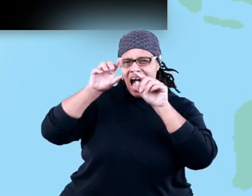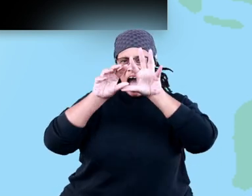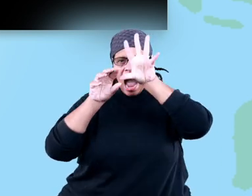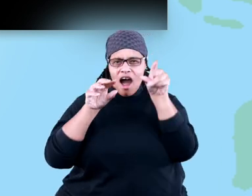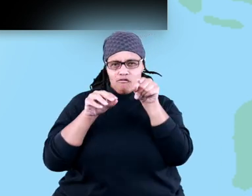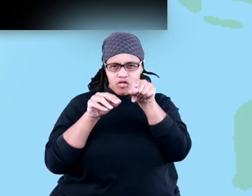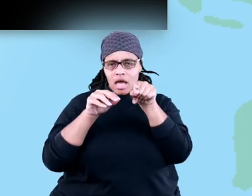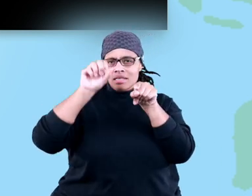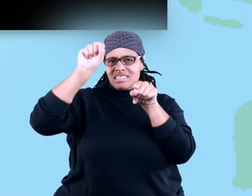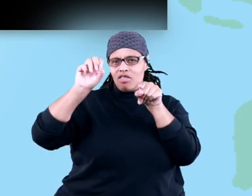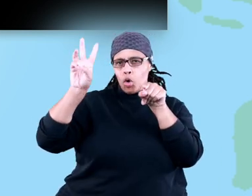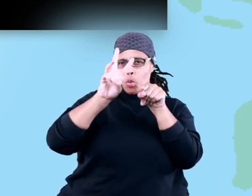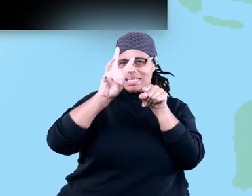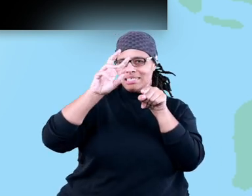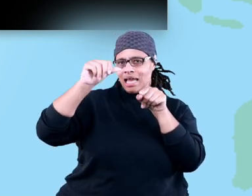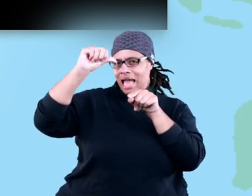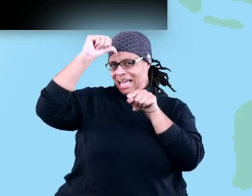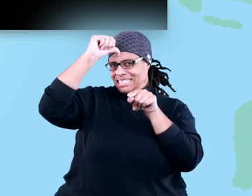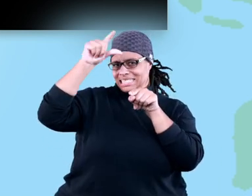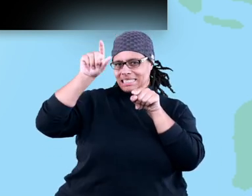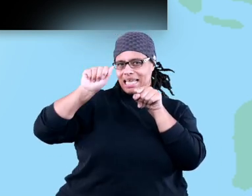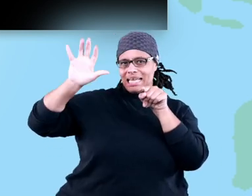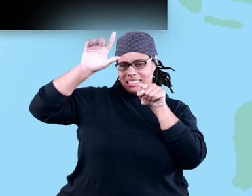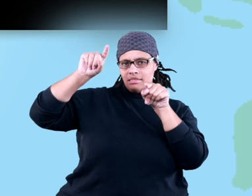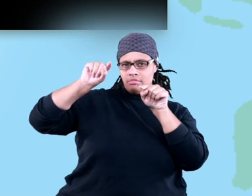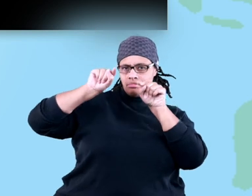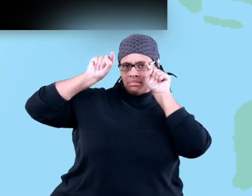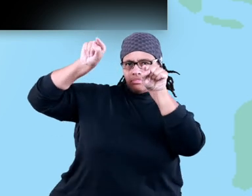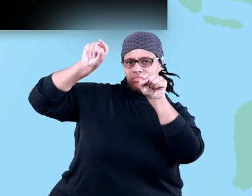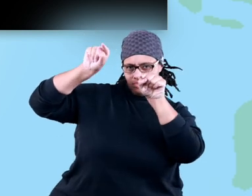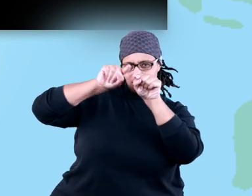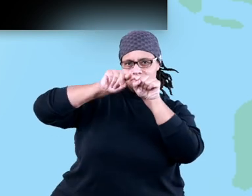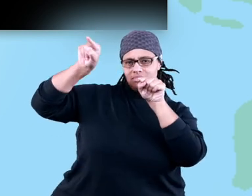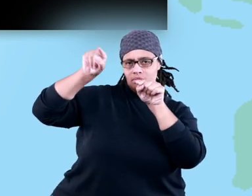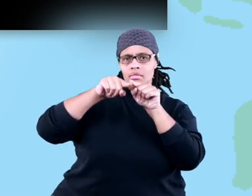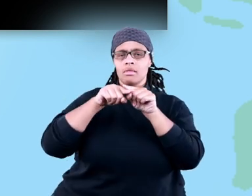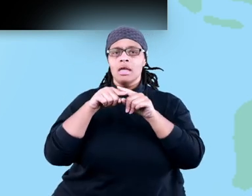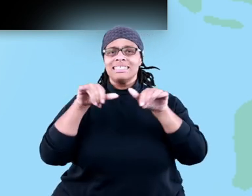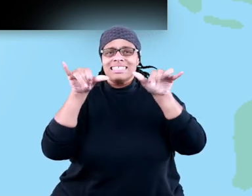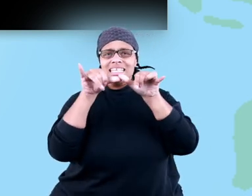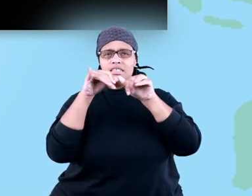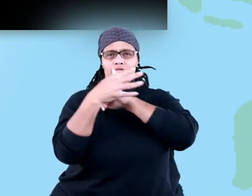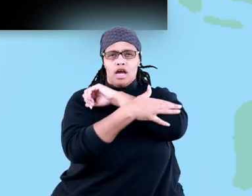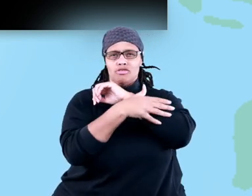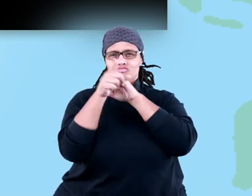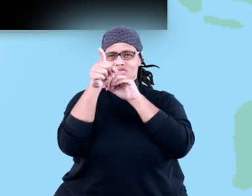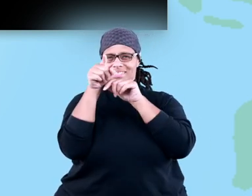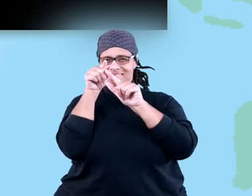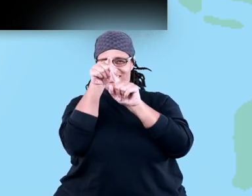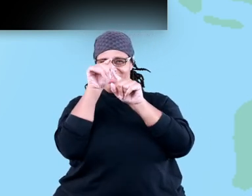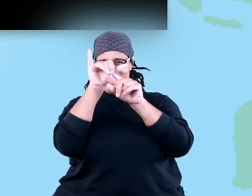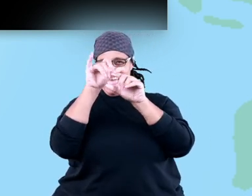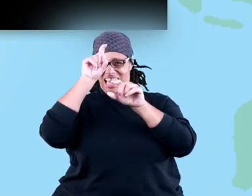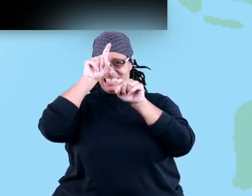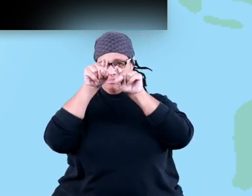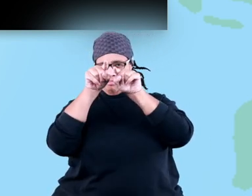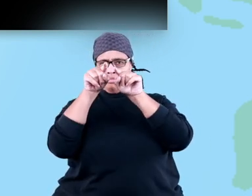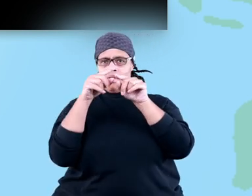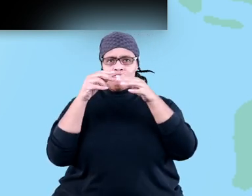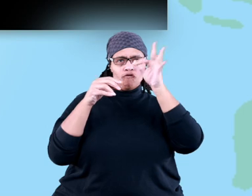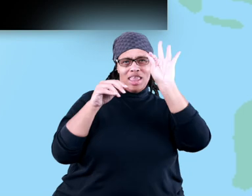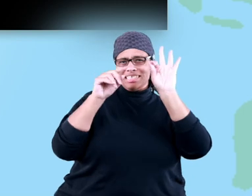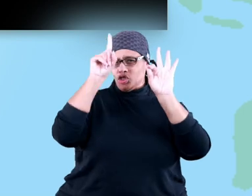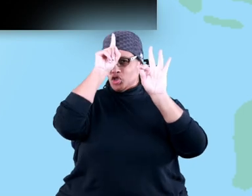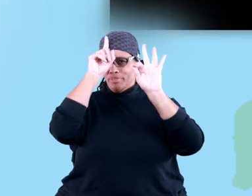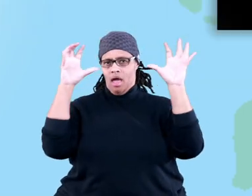Africa and South-West Asia, and is the size of the countries of France and Germany combined.